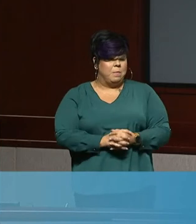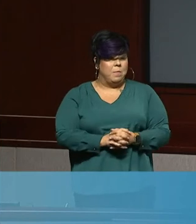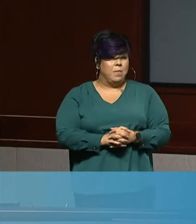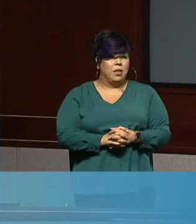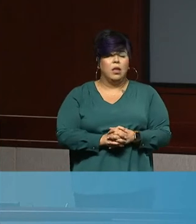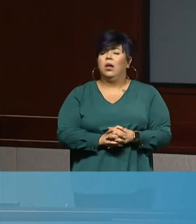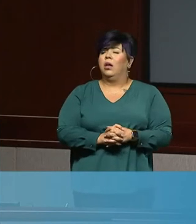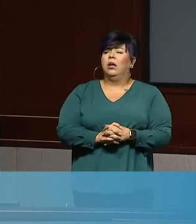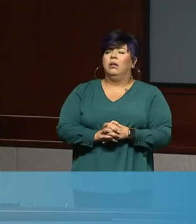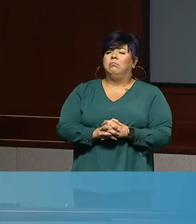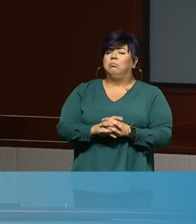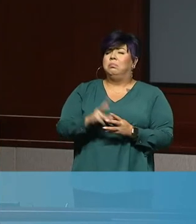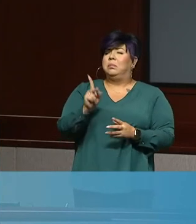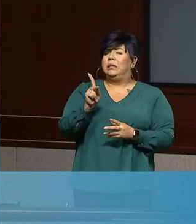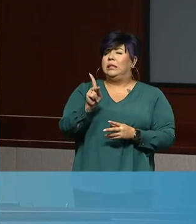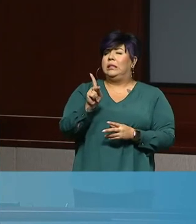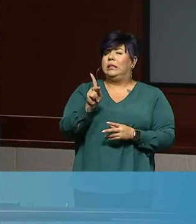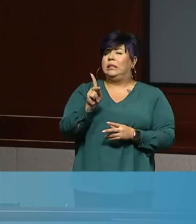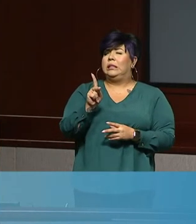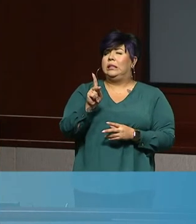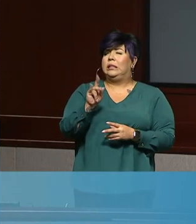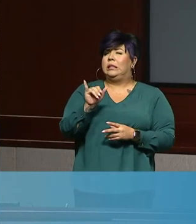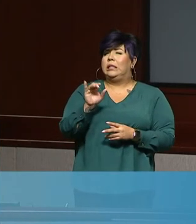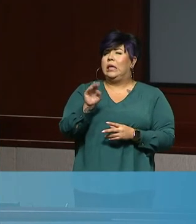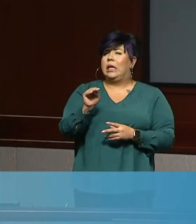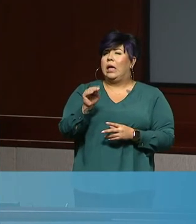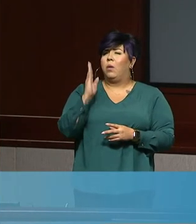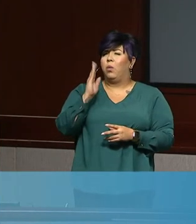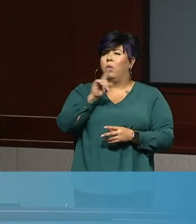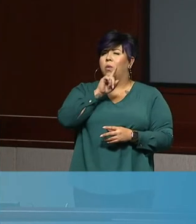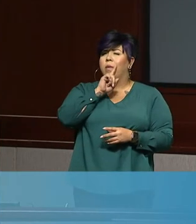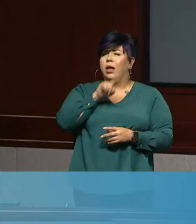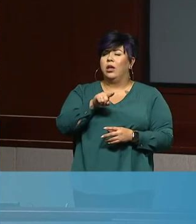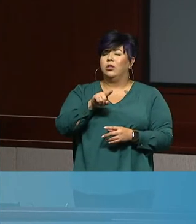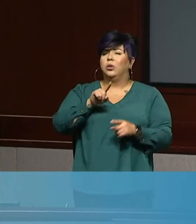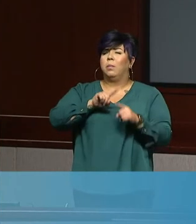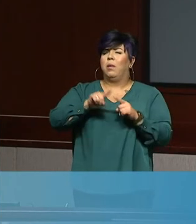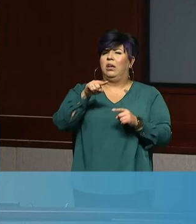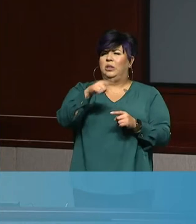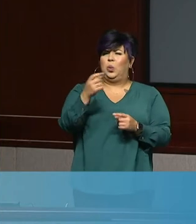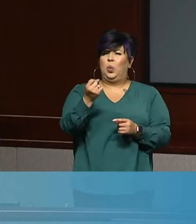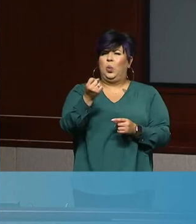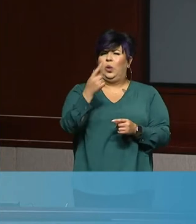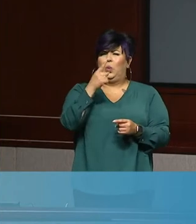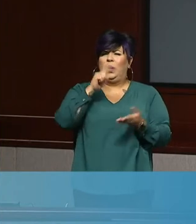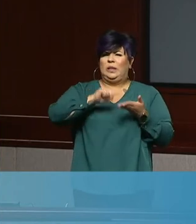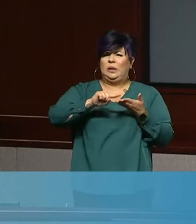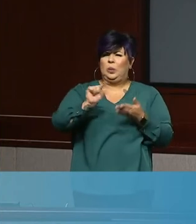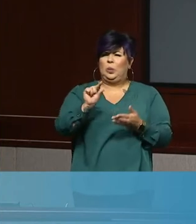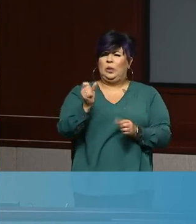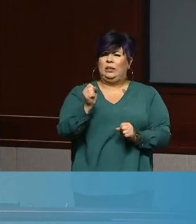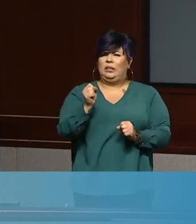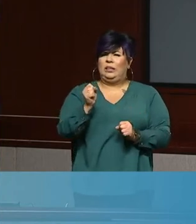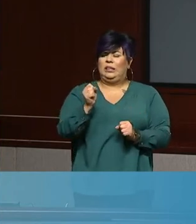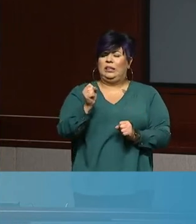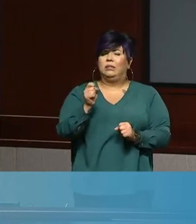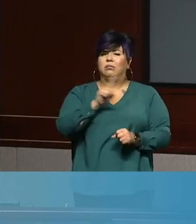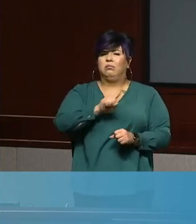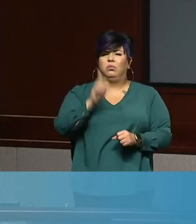Yeah. We're going to have Kim answer that, uh, but we're, she's looking and, uh, coming up to the mic now. Thank you.